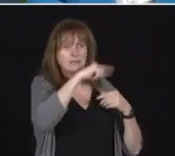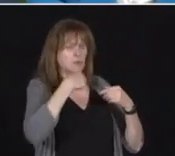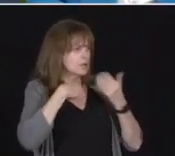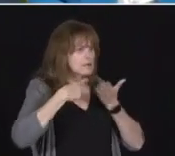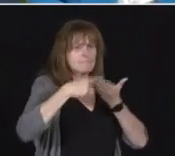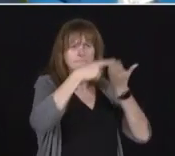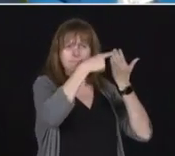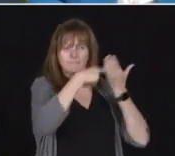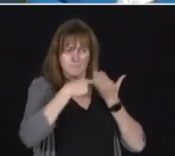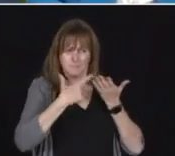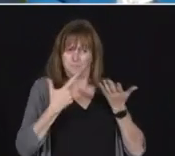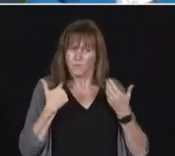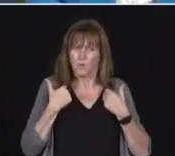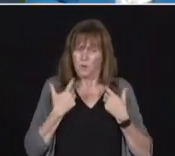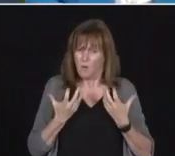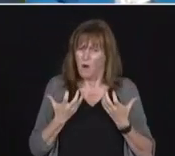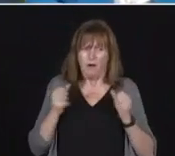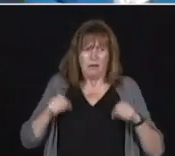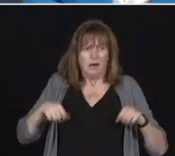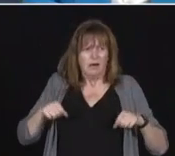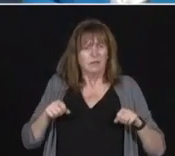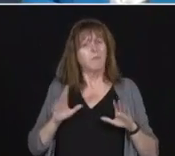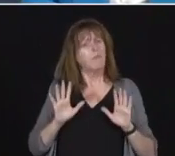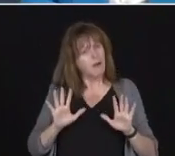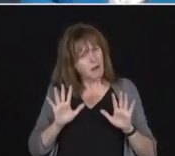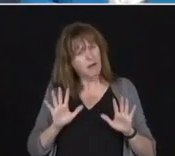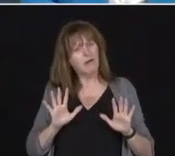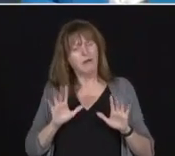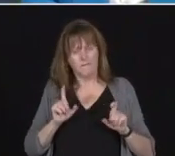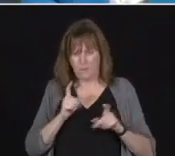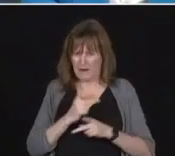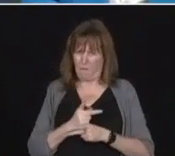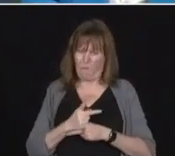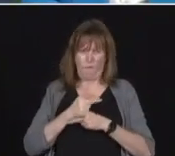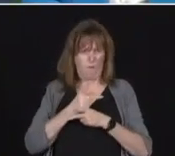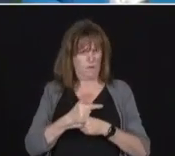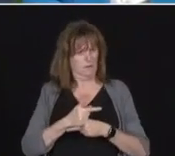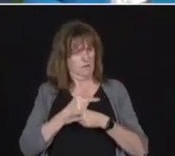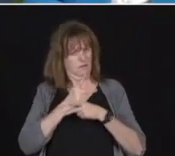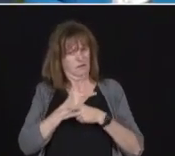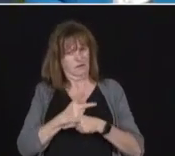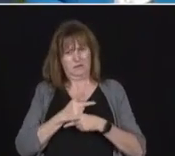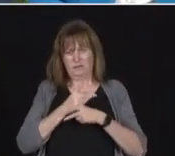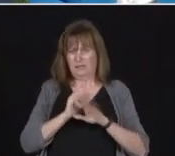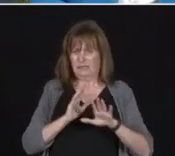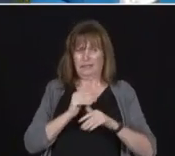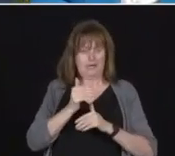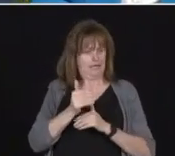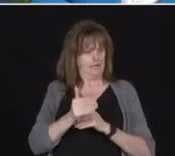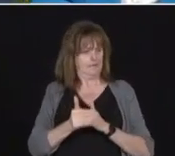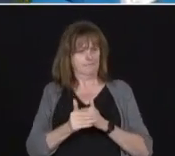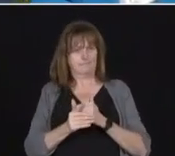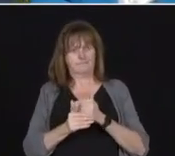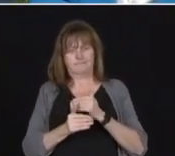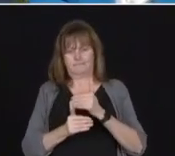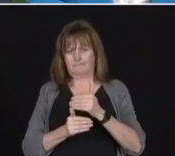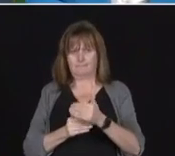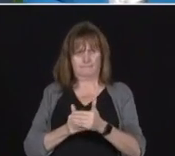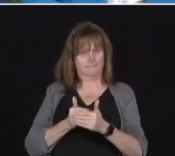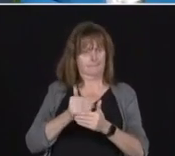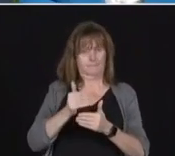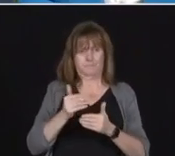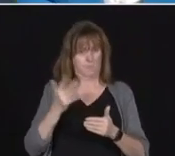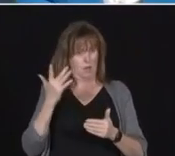we do proceed with it in a very cautious and measured way. It is a very important public health principle however,